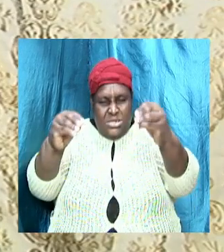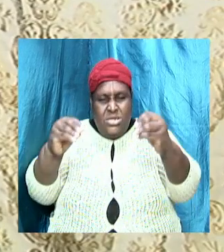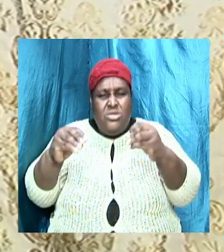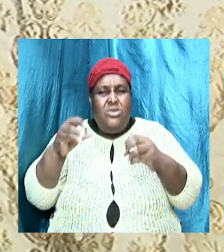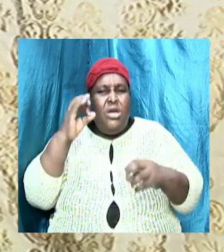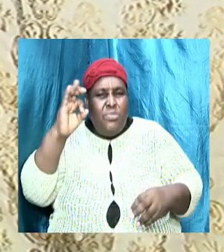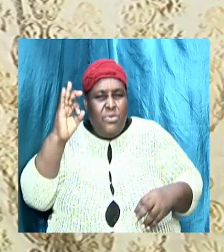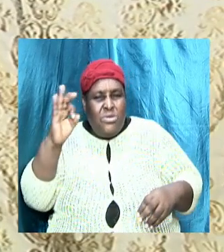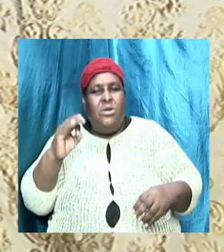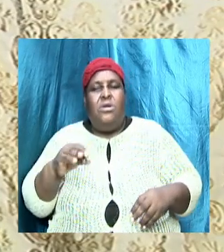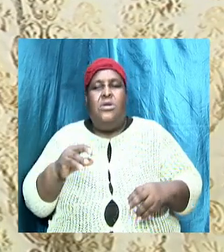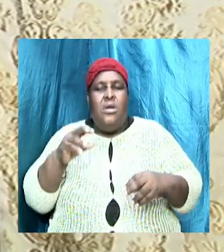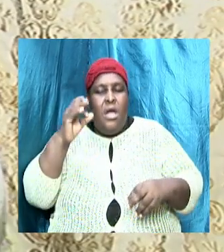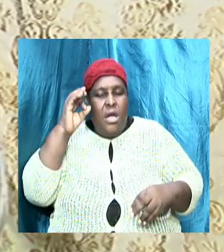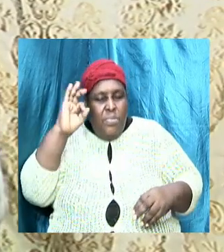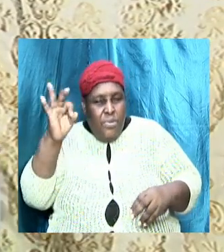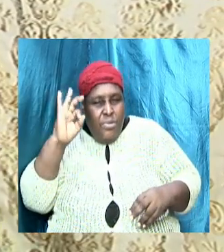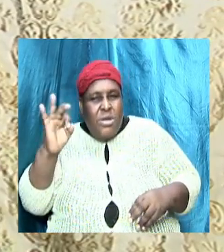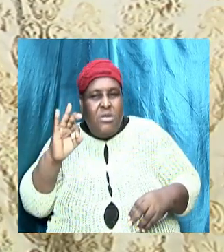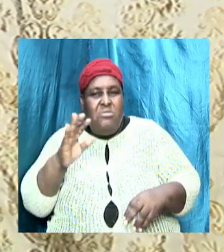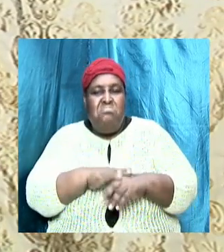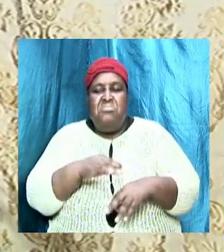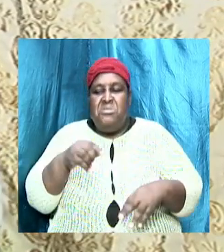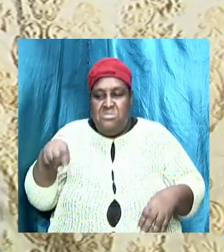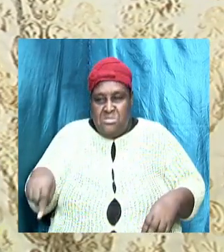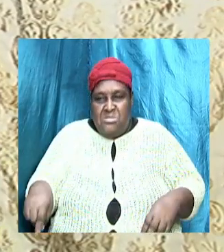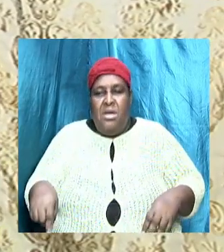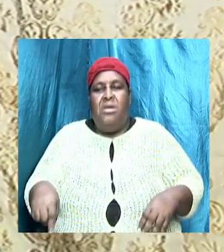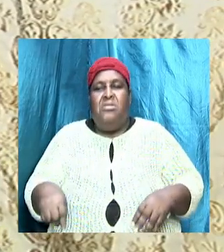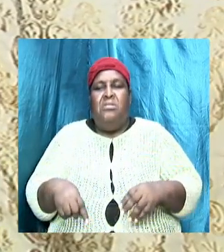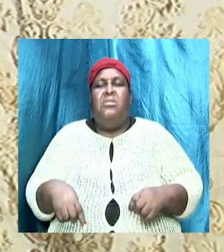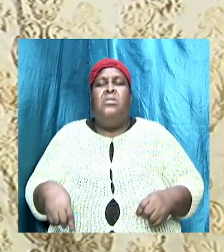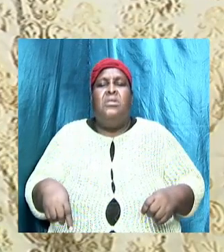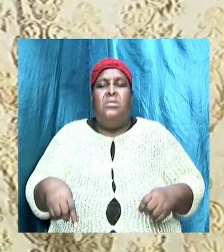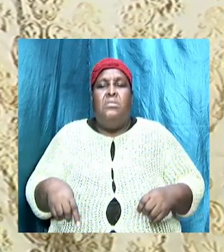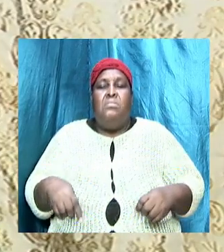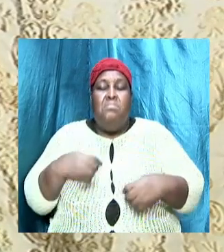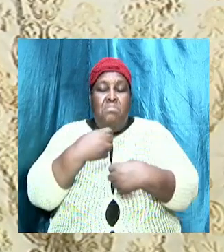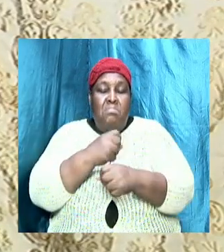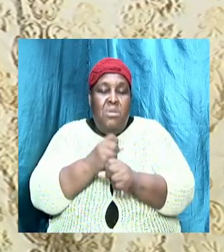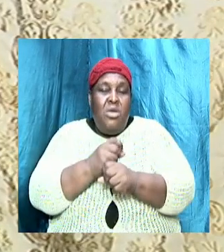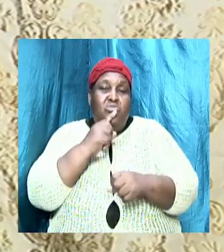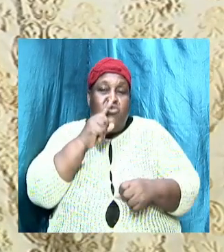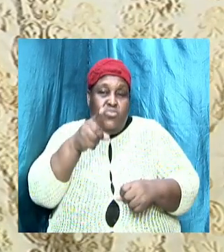on this side of the vineyard make sure that you stick to the message